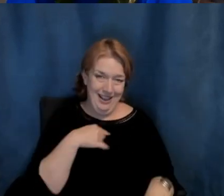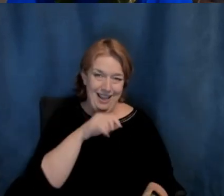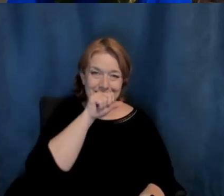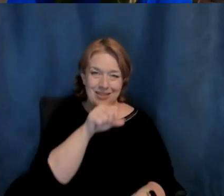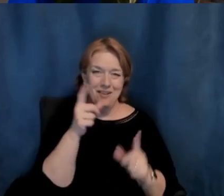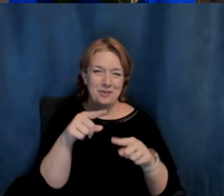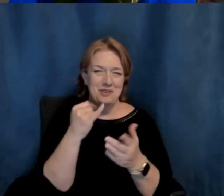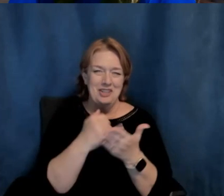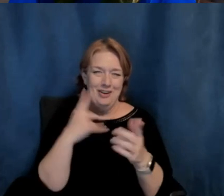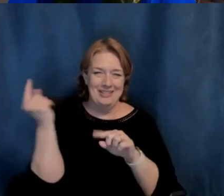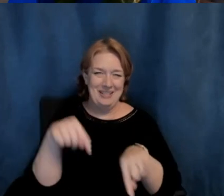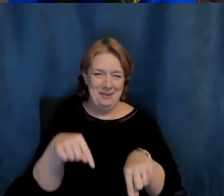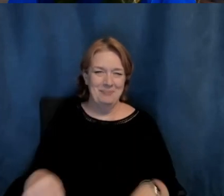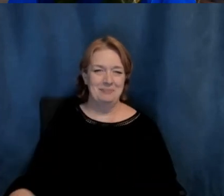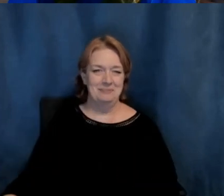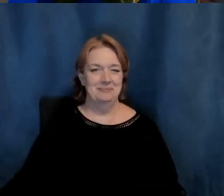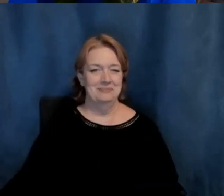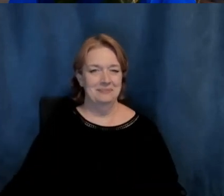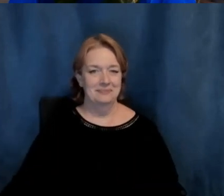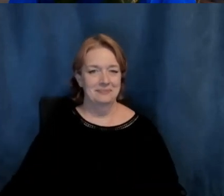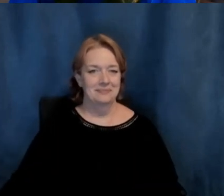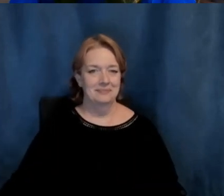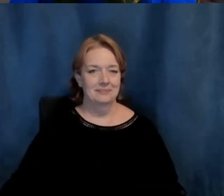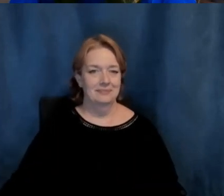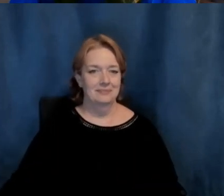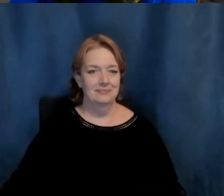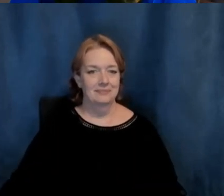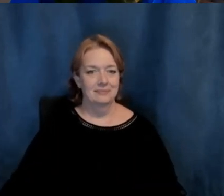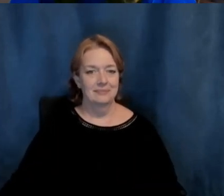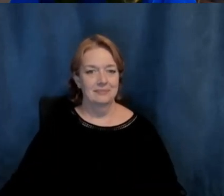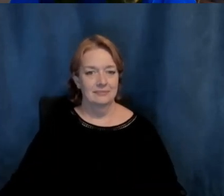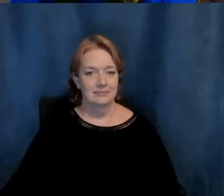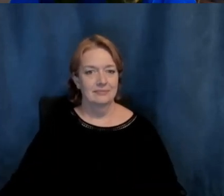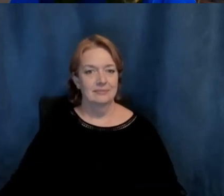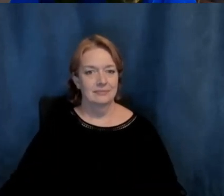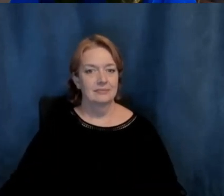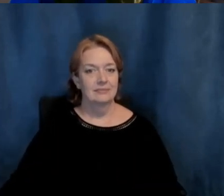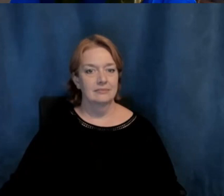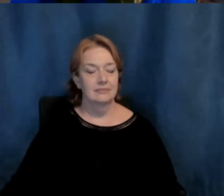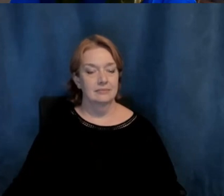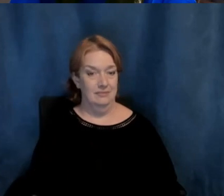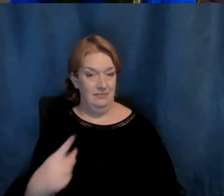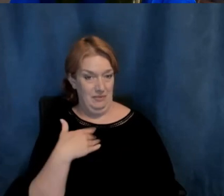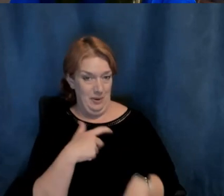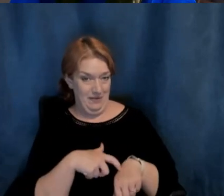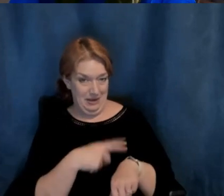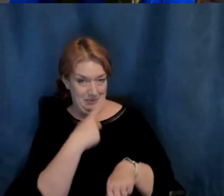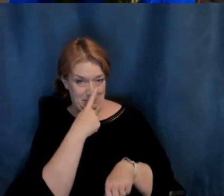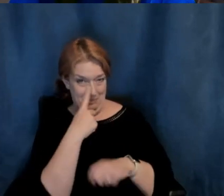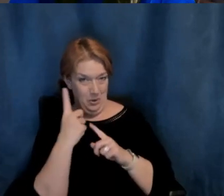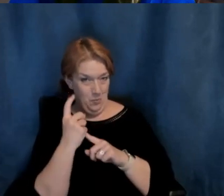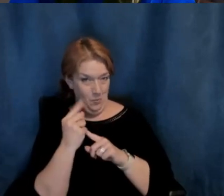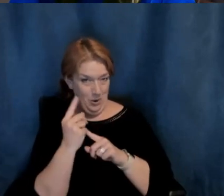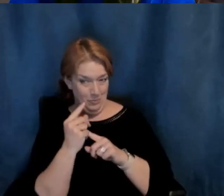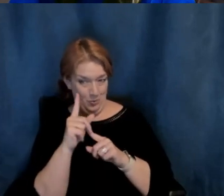artists are here. Amazing. Let's see. Oh, I think, let's make, do you have time for maybe one more quick question before we